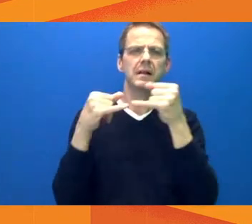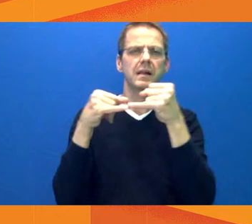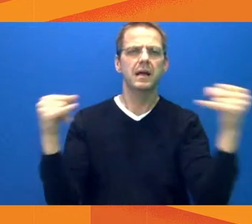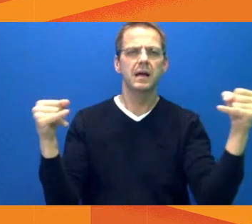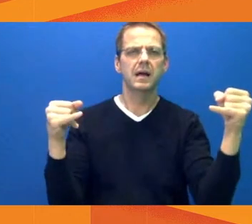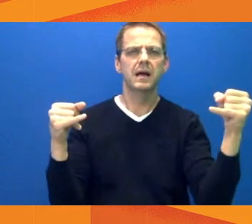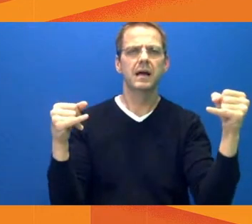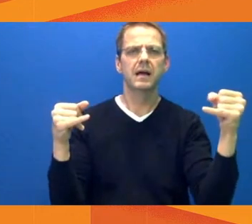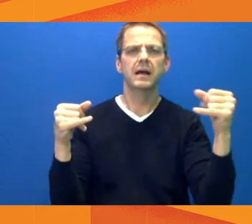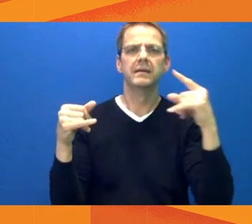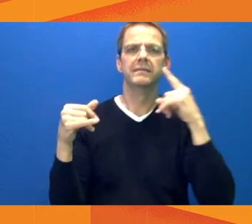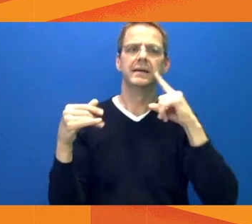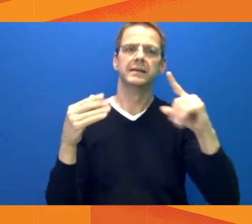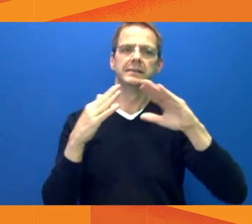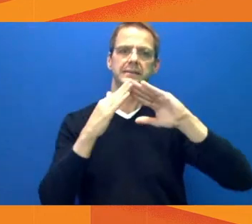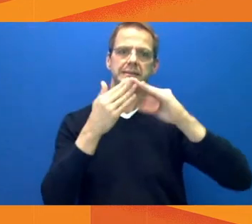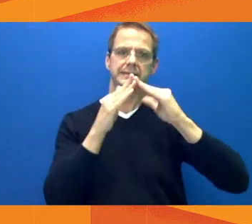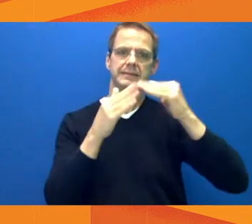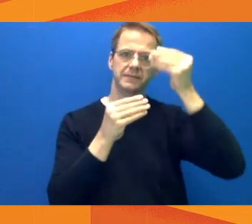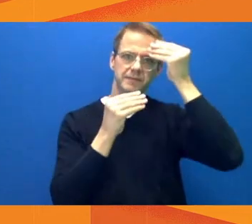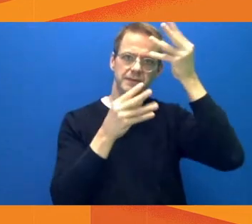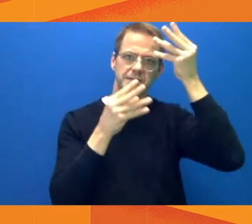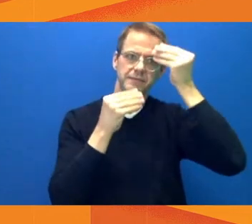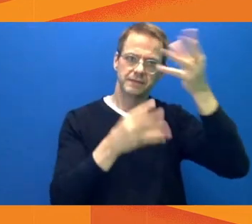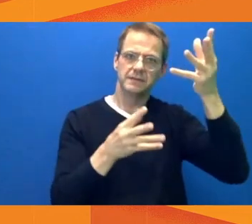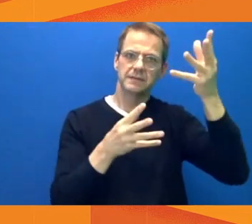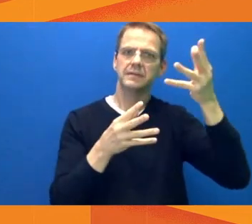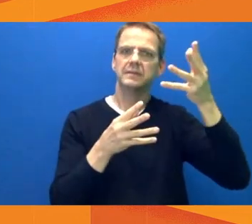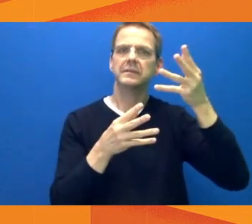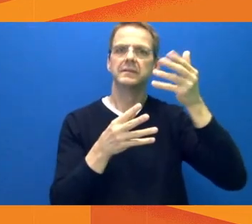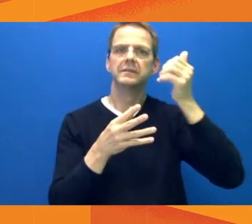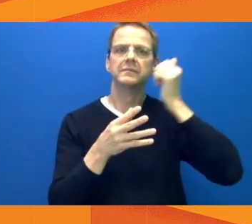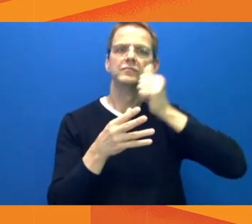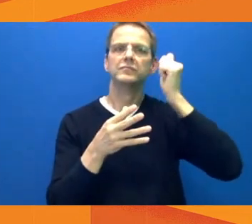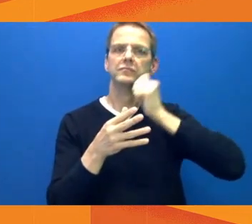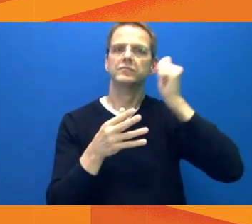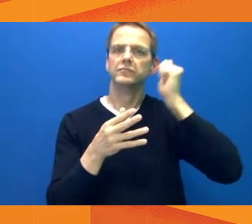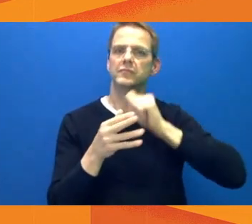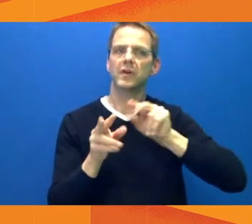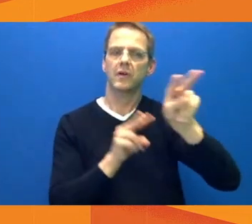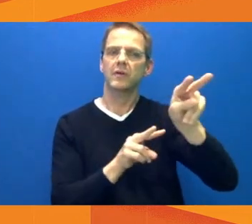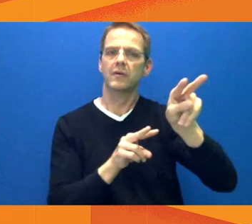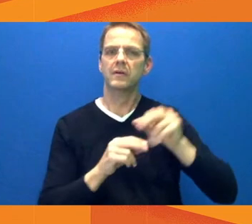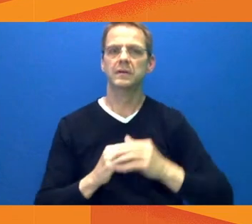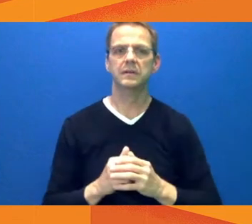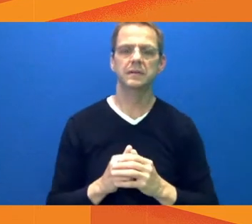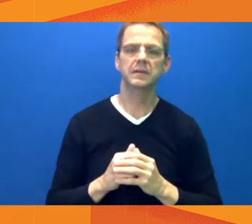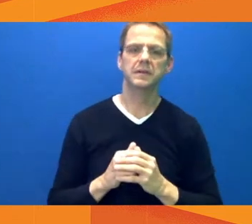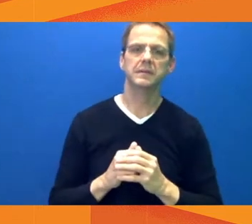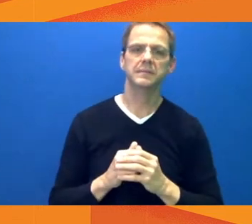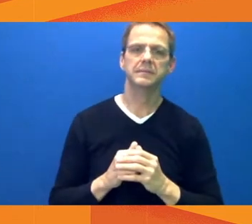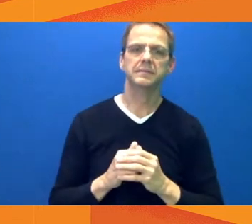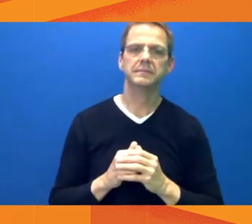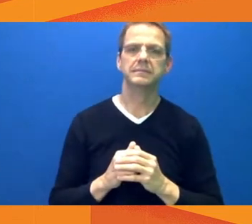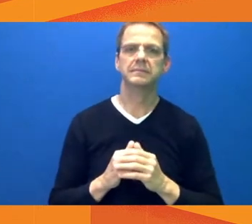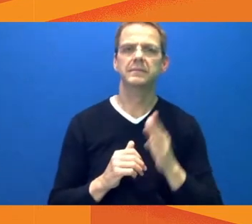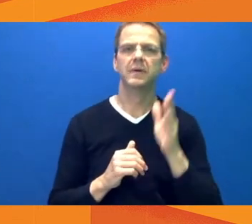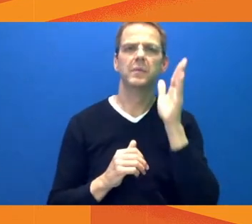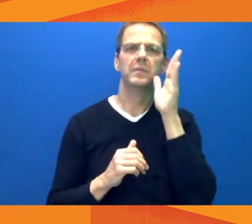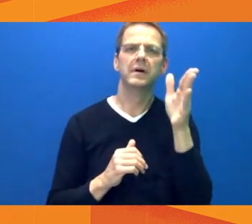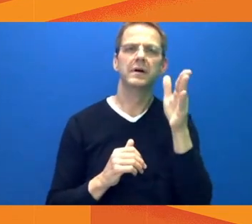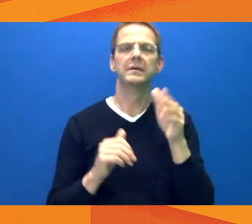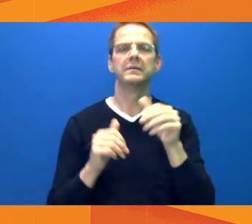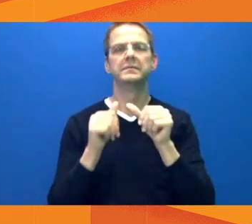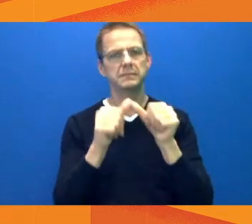where it is responsible to do so, and to plan for future actions should that be appropriate. We are committed to transparency because